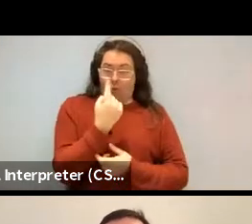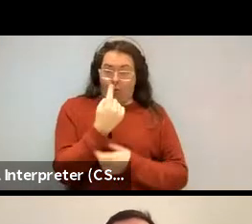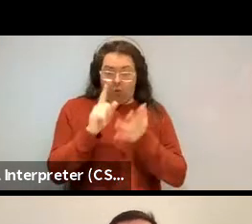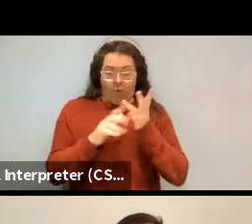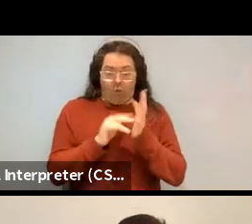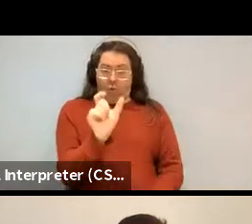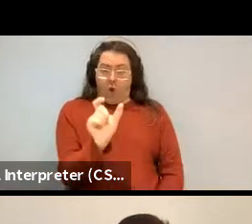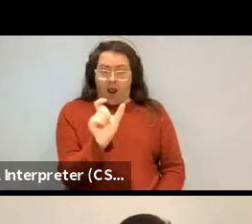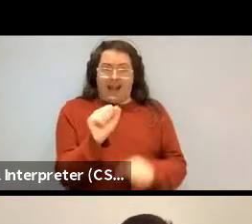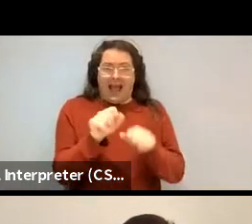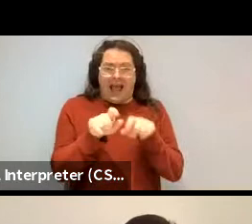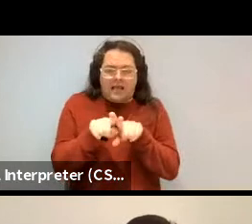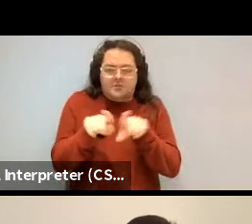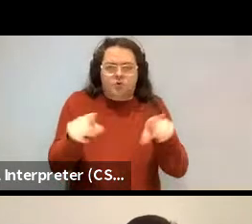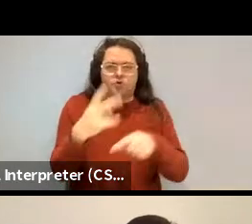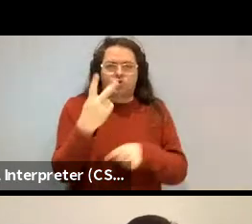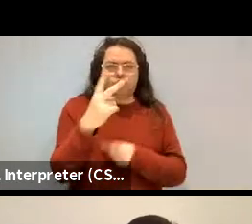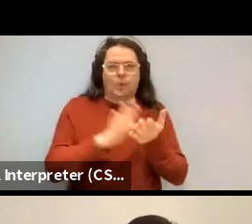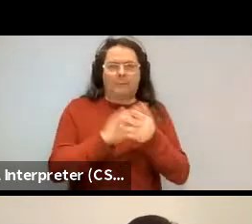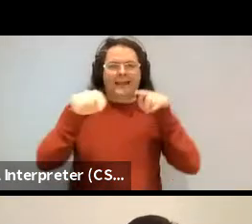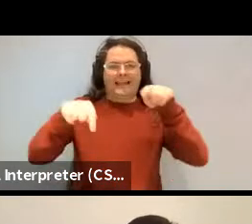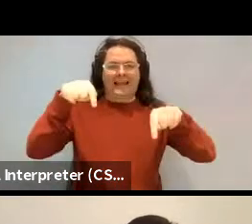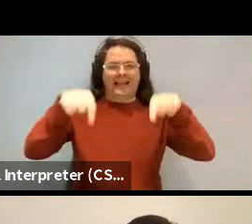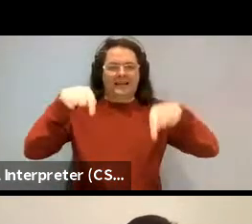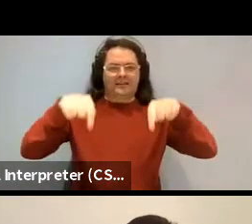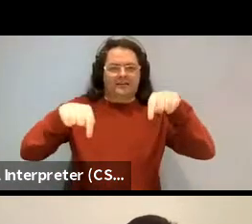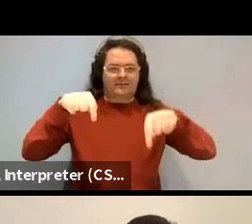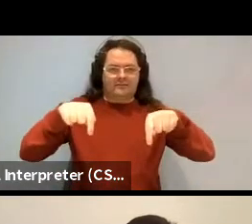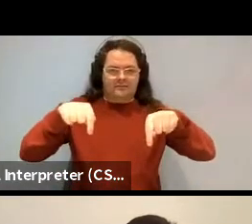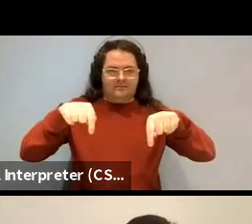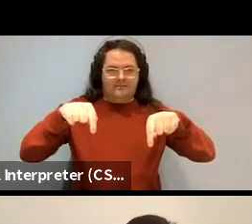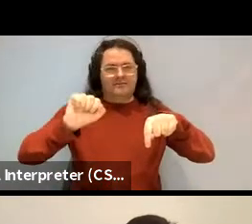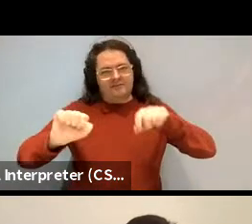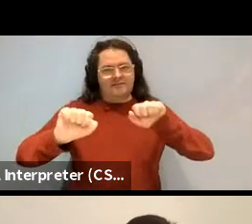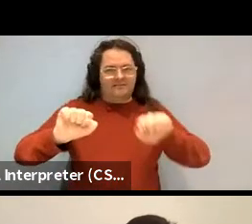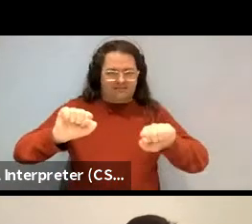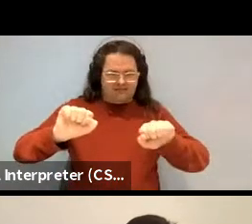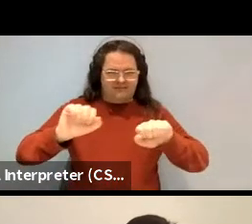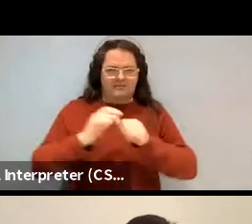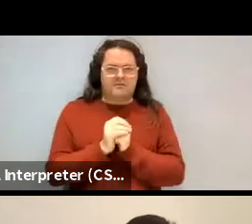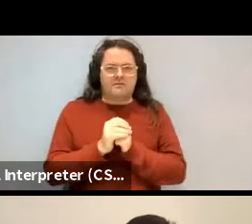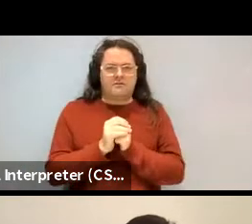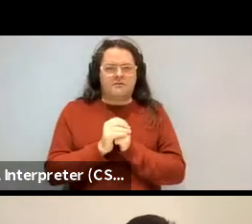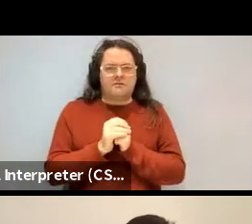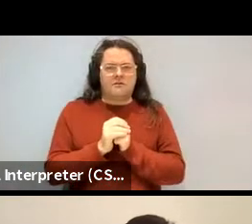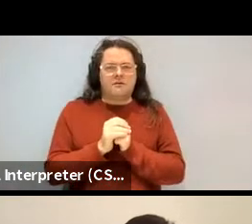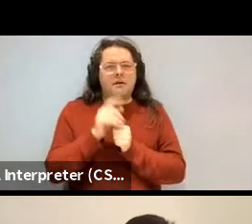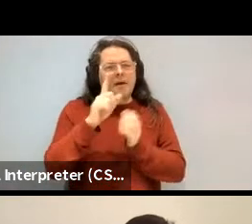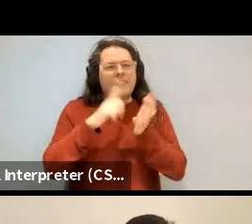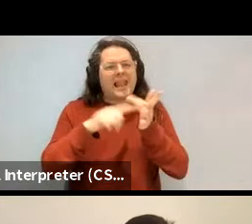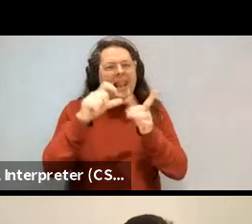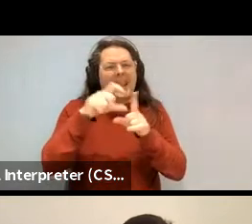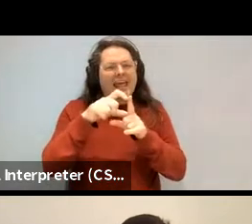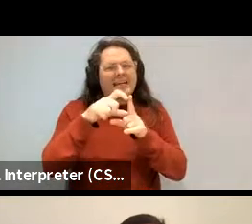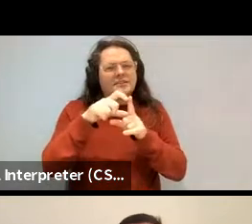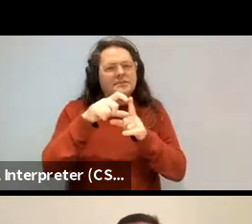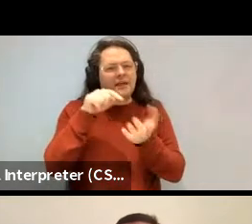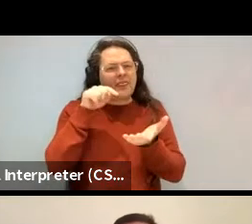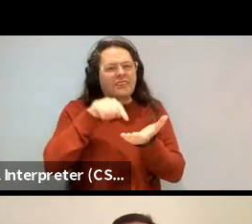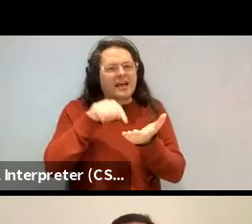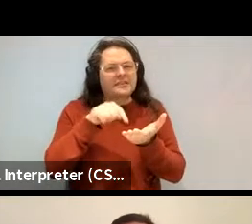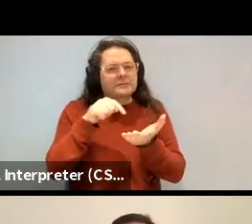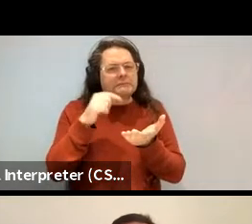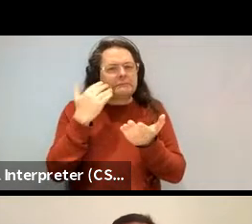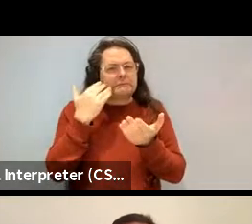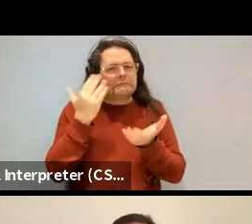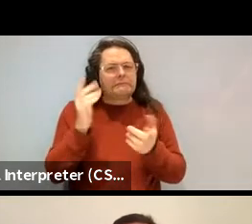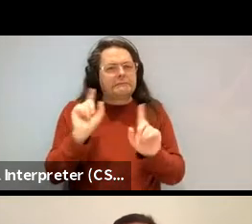And, and then I don't understand the argument from the lids at all papers. What I'm kind of saying is I don't get why that was